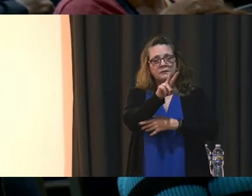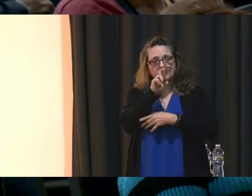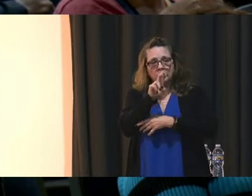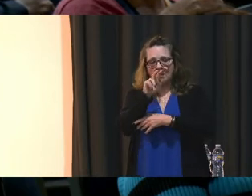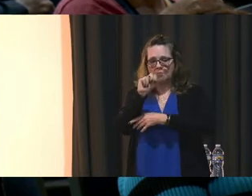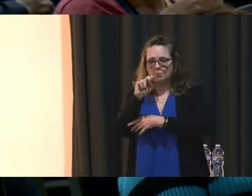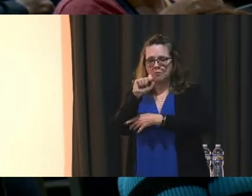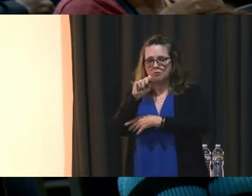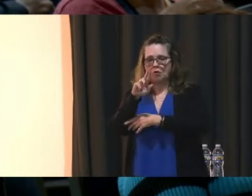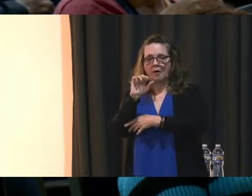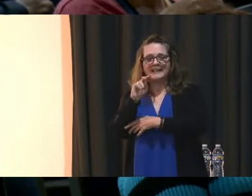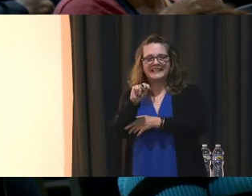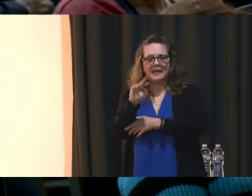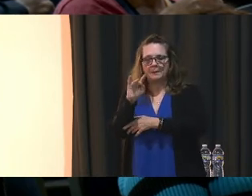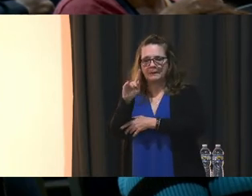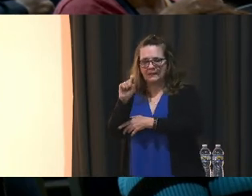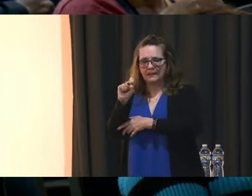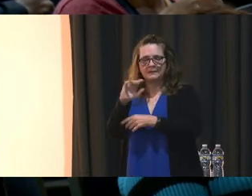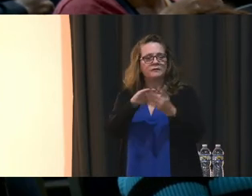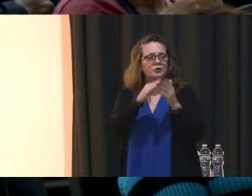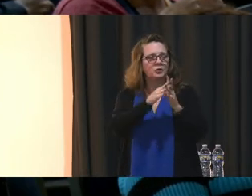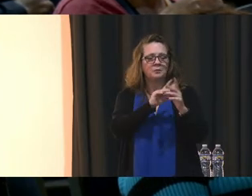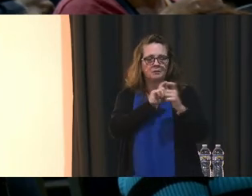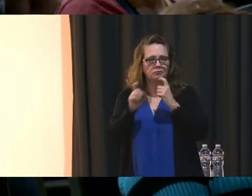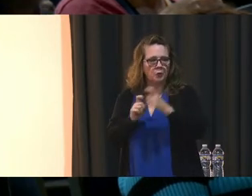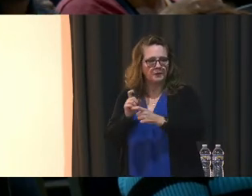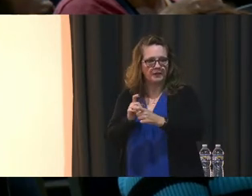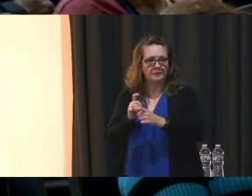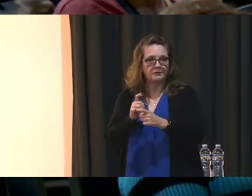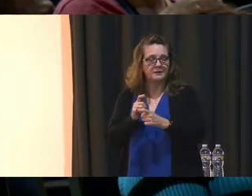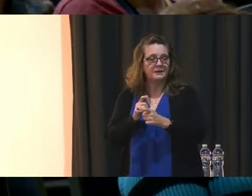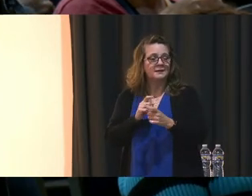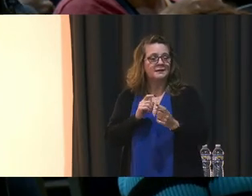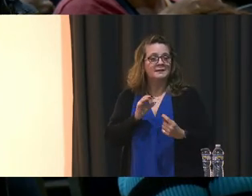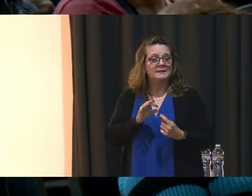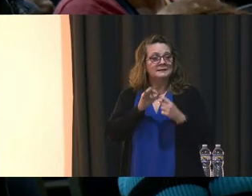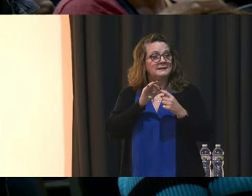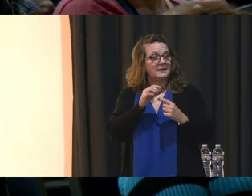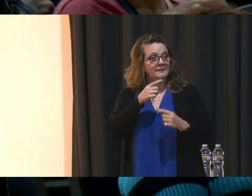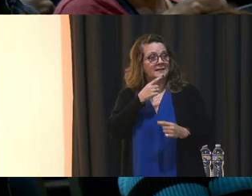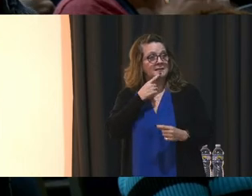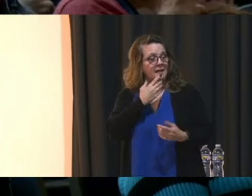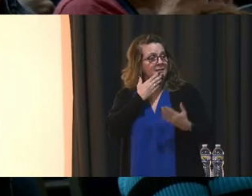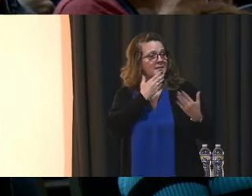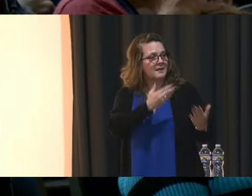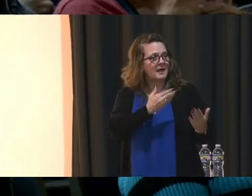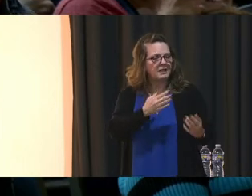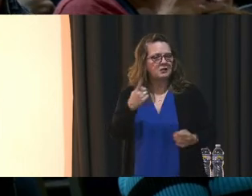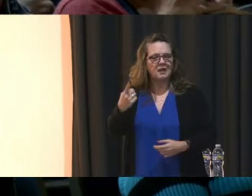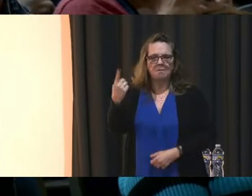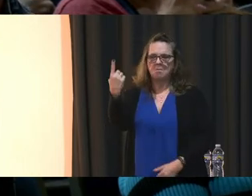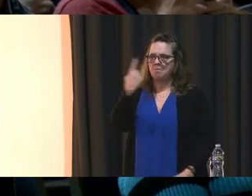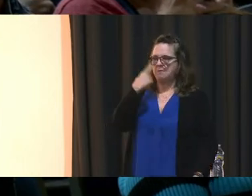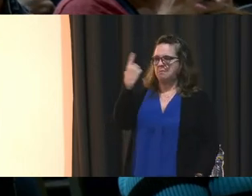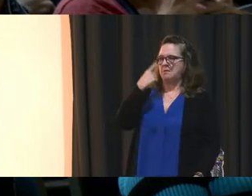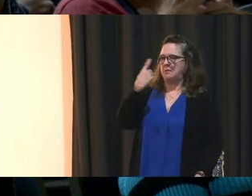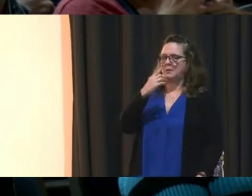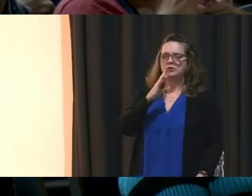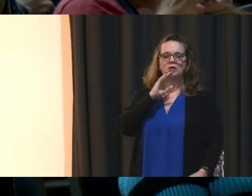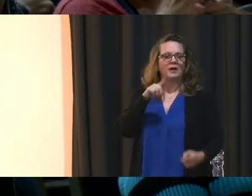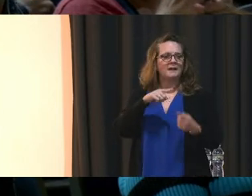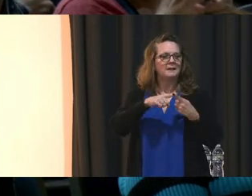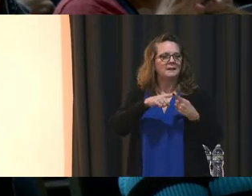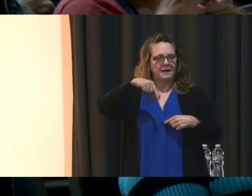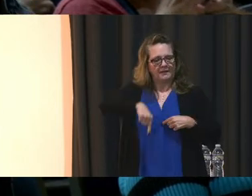from community donations, and instead of getting a thanks, I was scolded for speaking about High